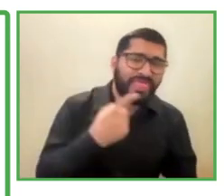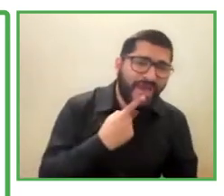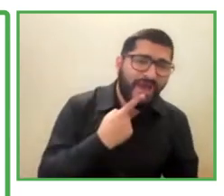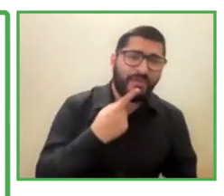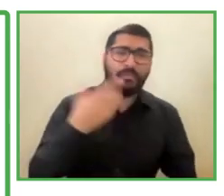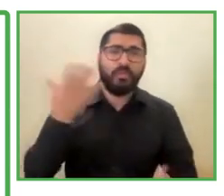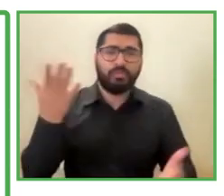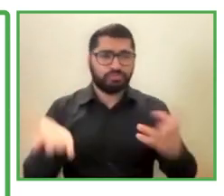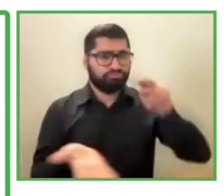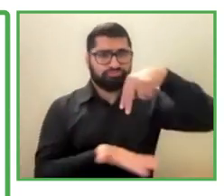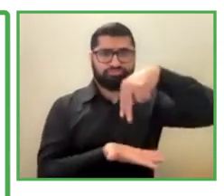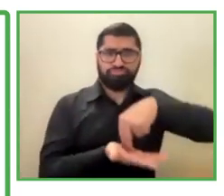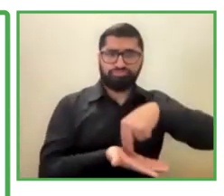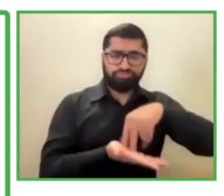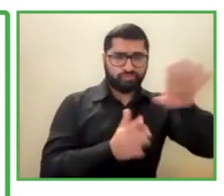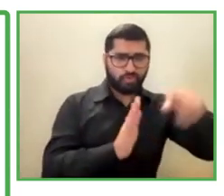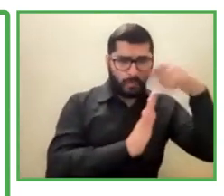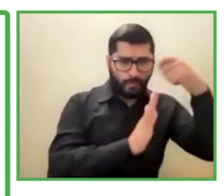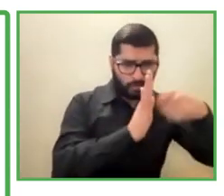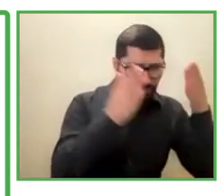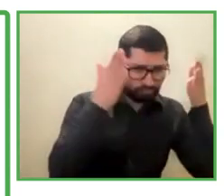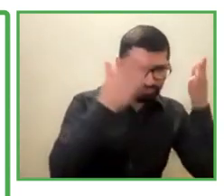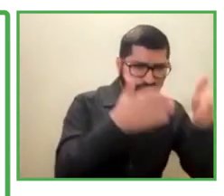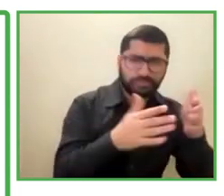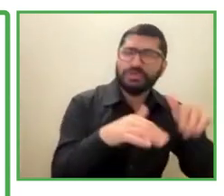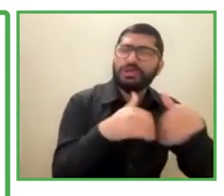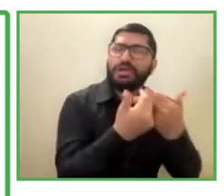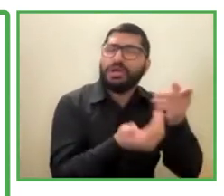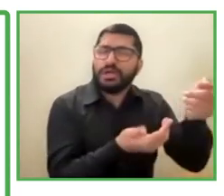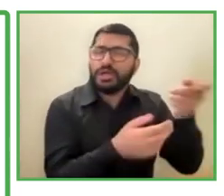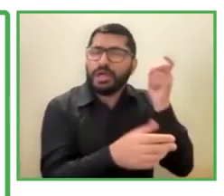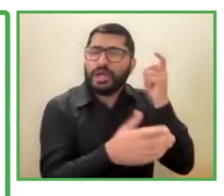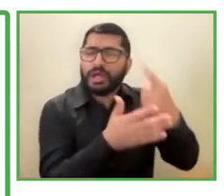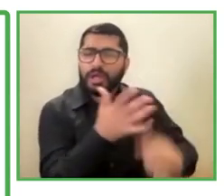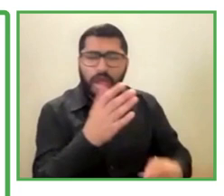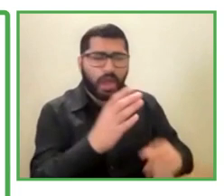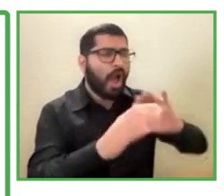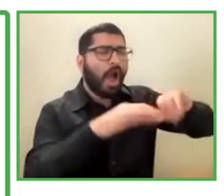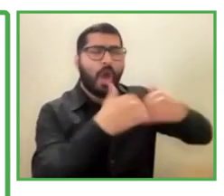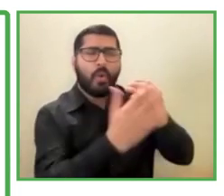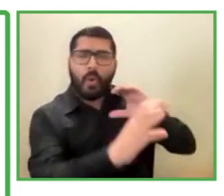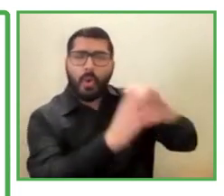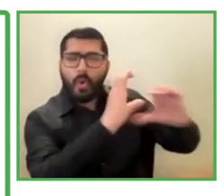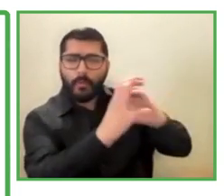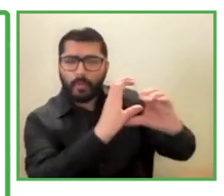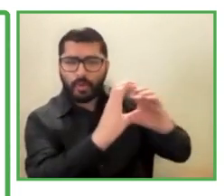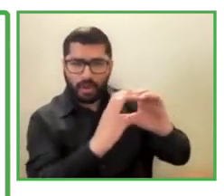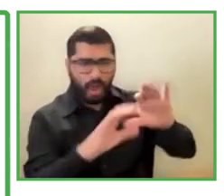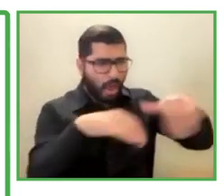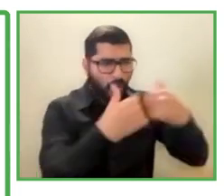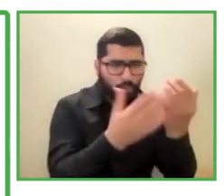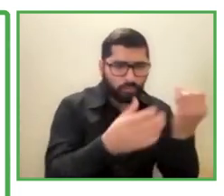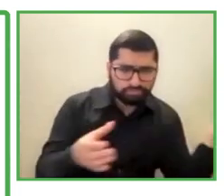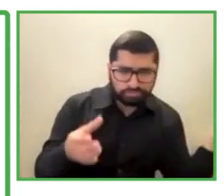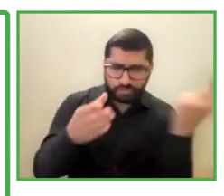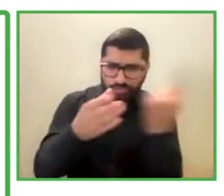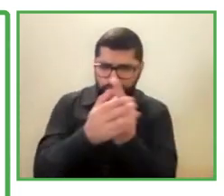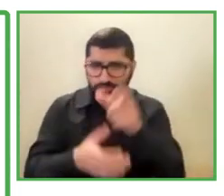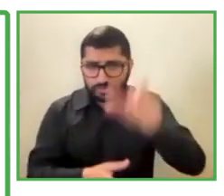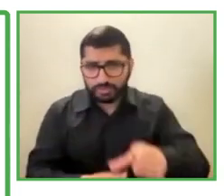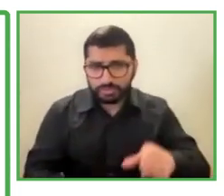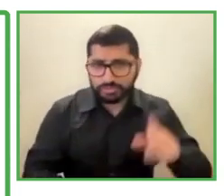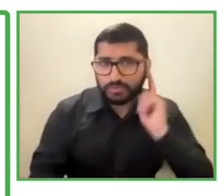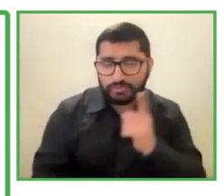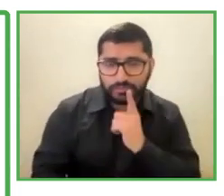taking place? How are they able to include this person? We may not know that if we don't organize the social bridge